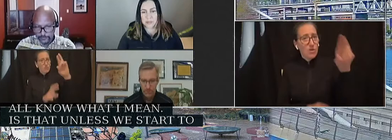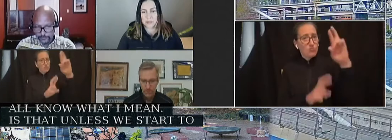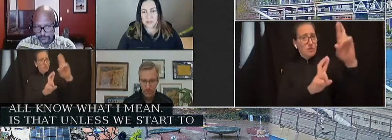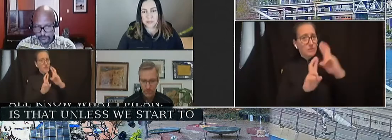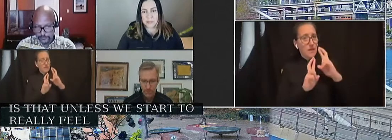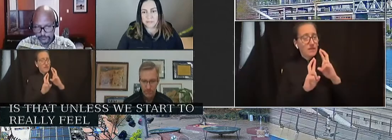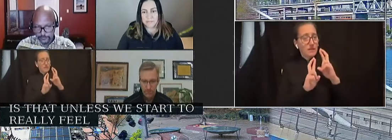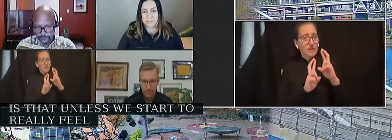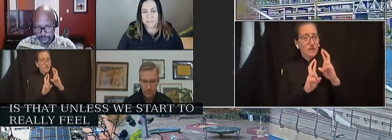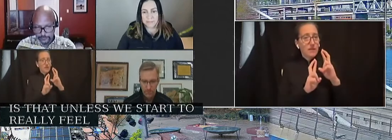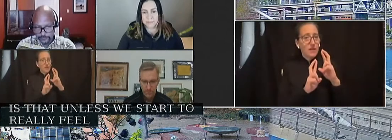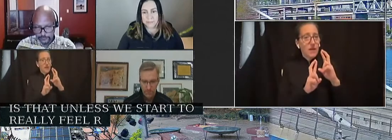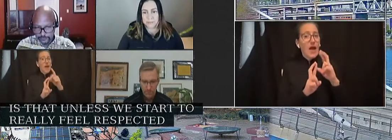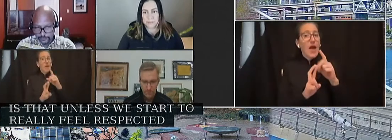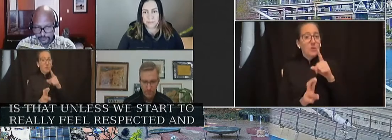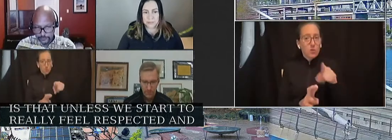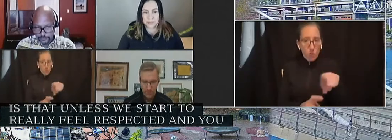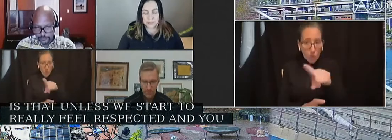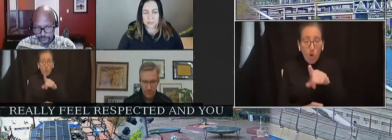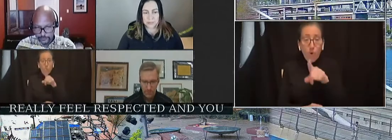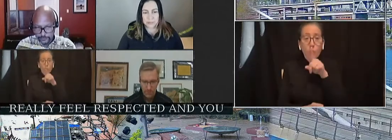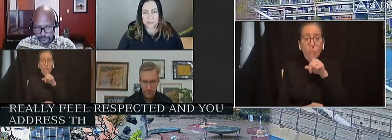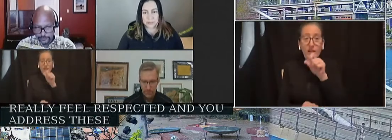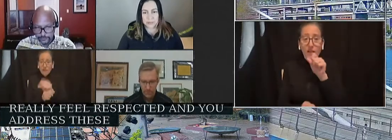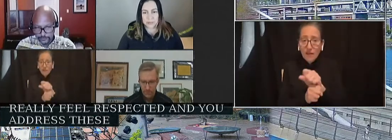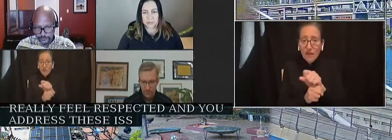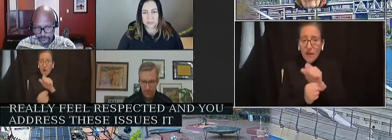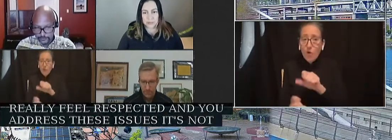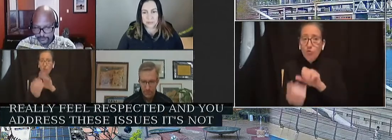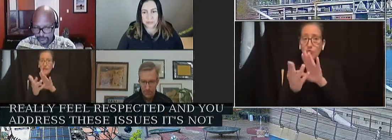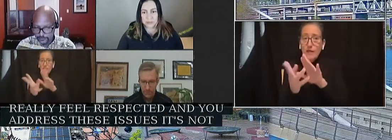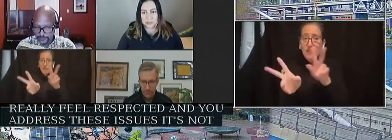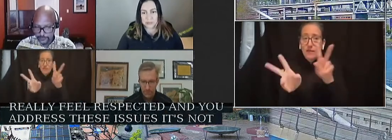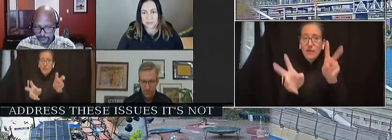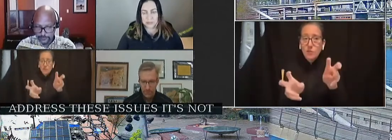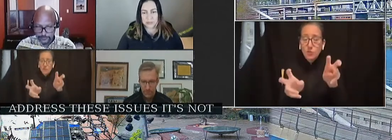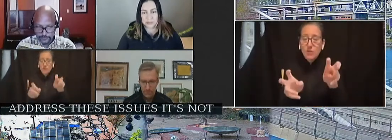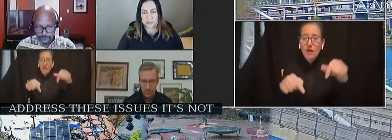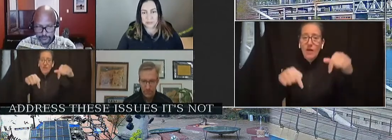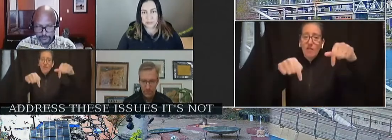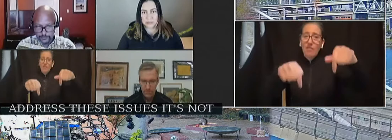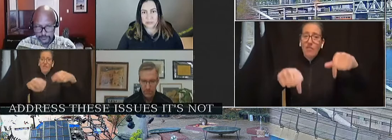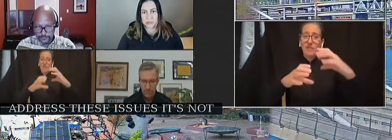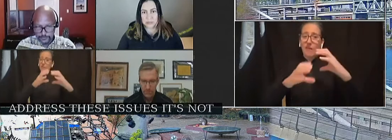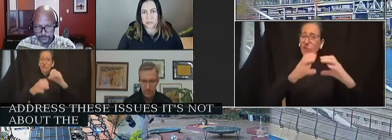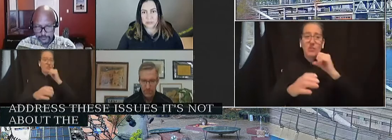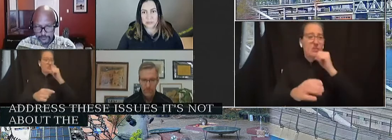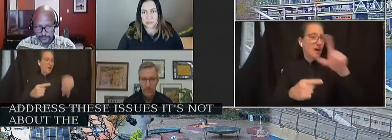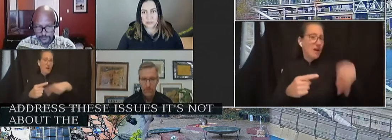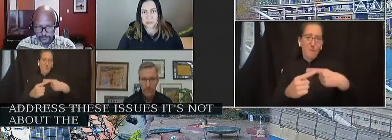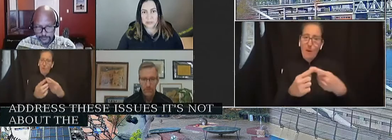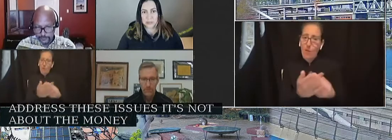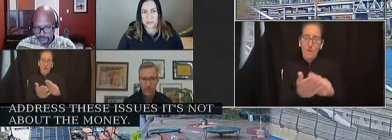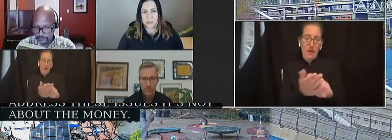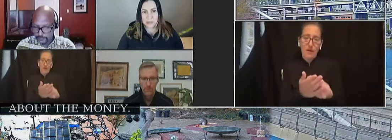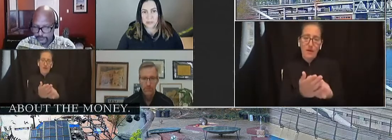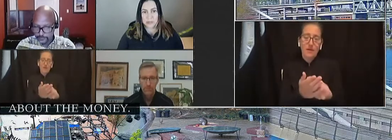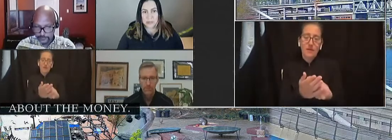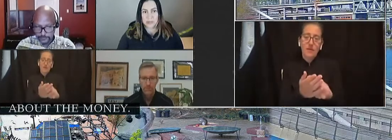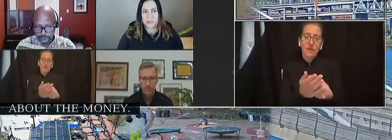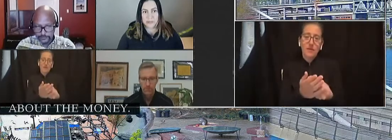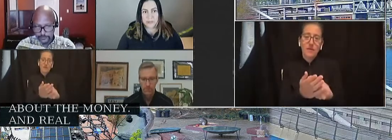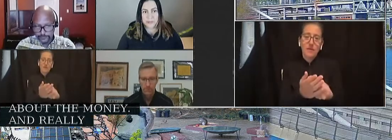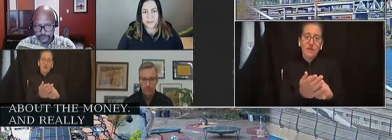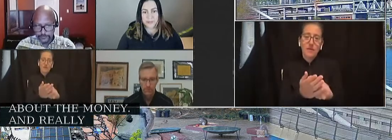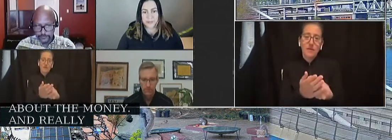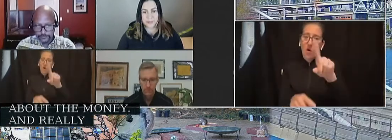you address these issues, it's not about the money. And really, you cannot hide